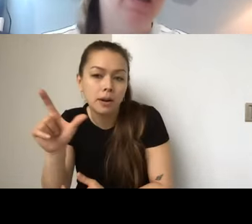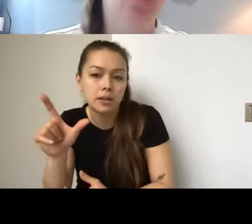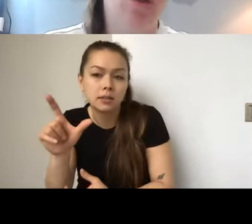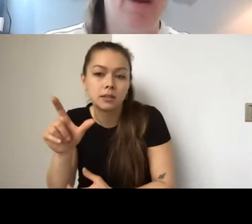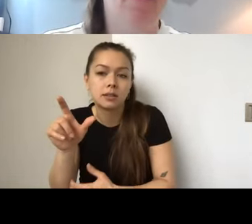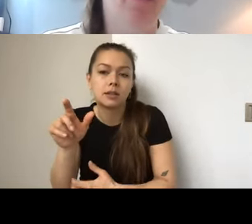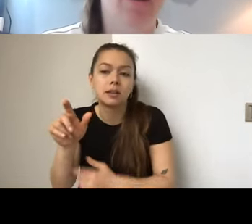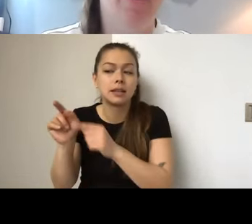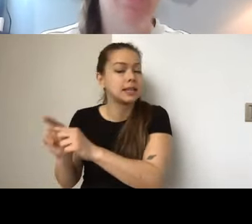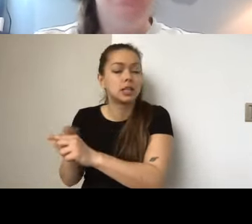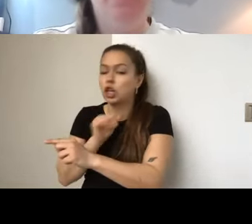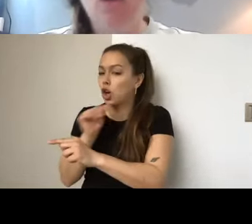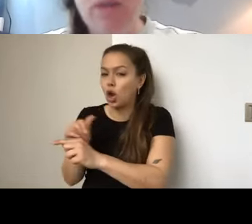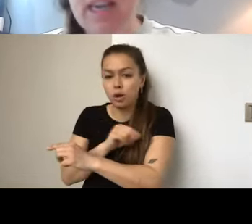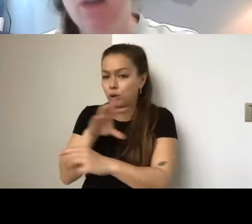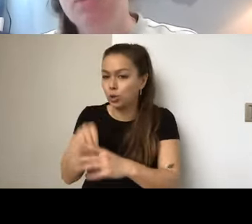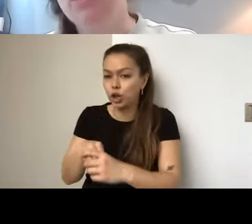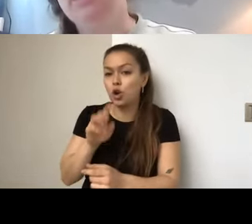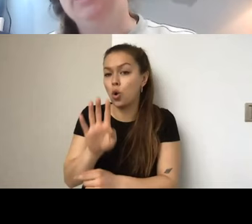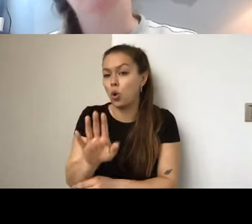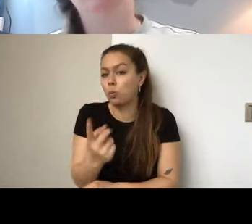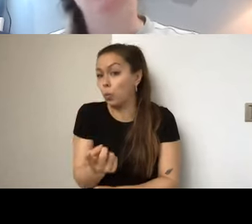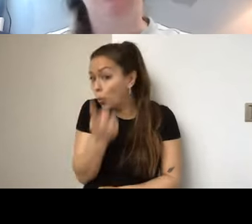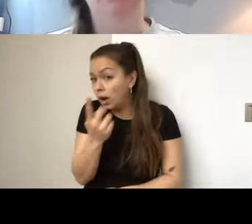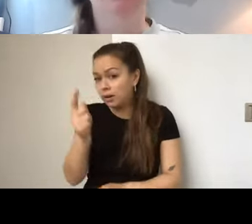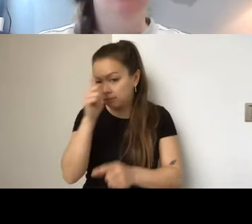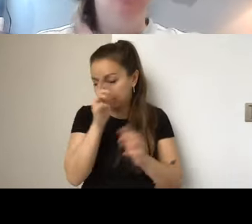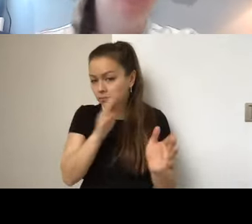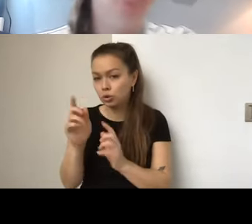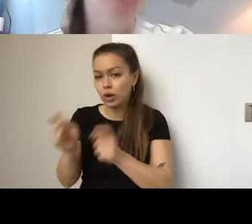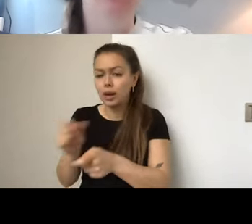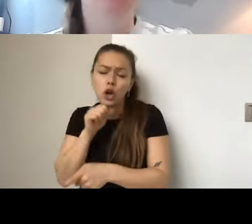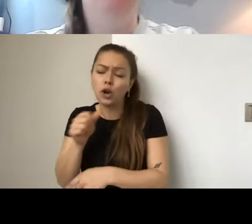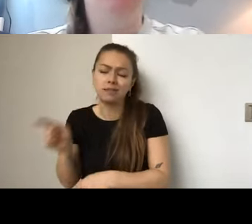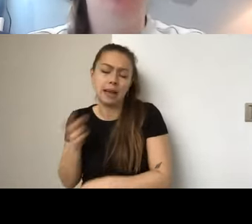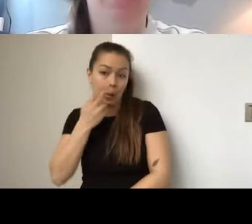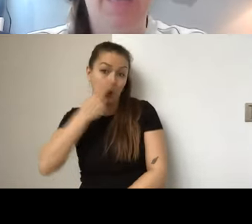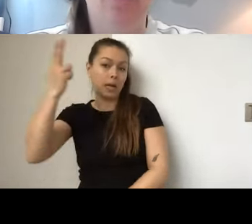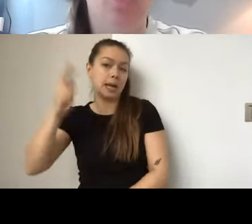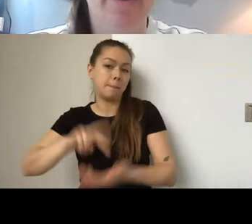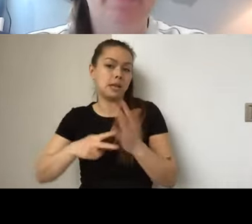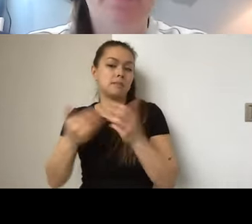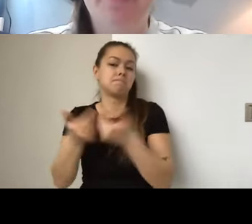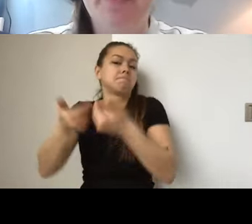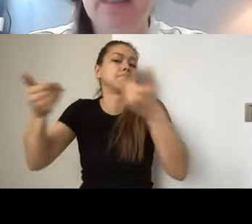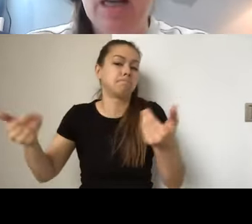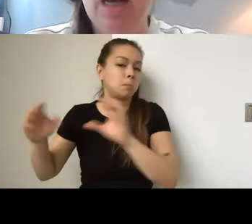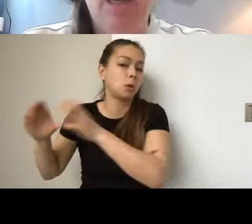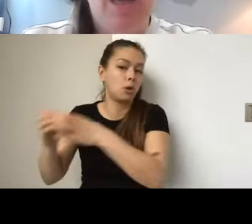your one strategic grant for the year. It's a unique opportunity, a unique grant. So it sort of lives in its own category.